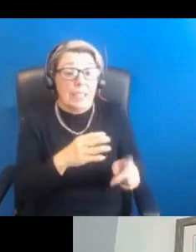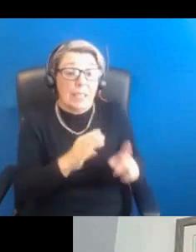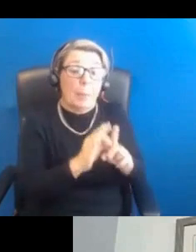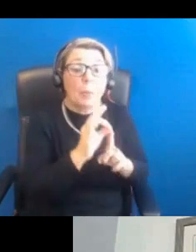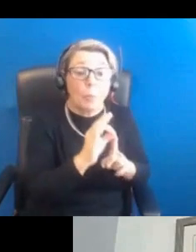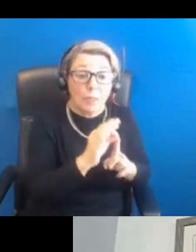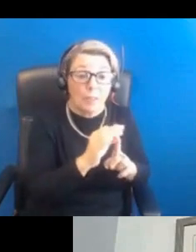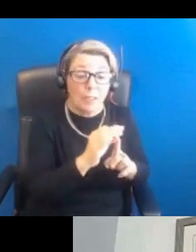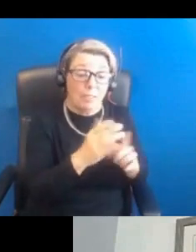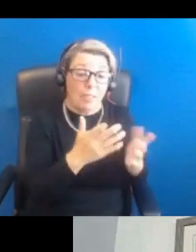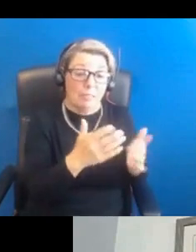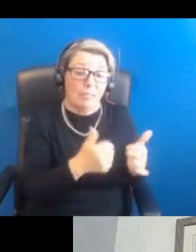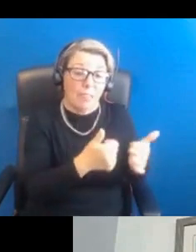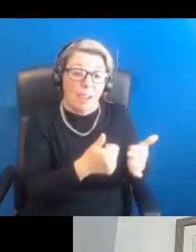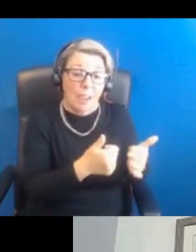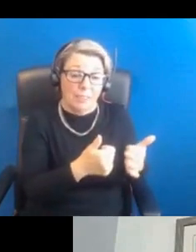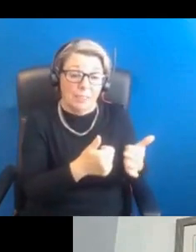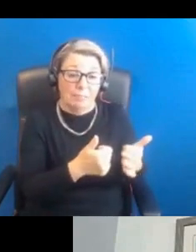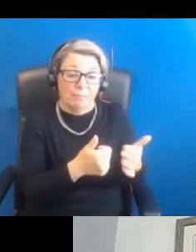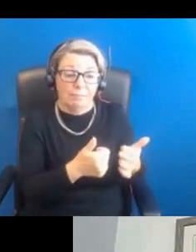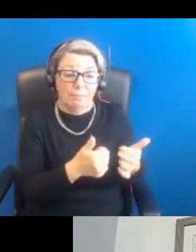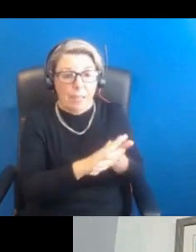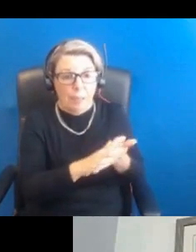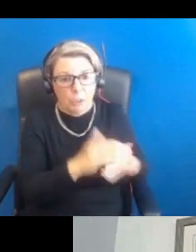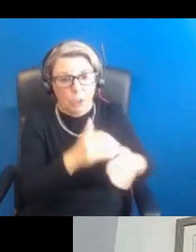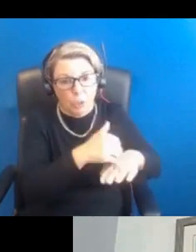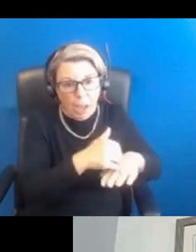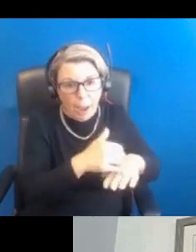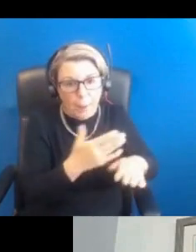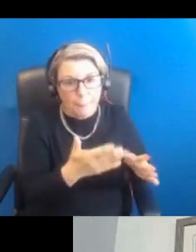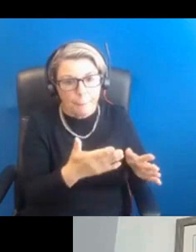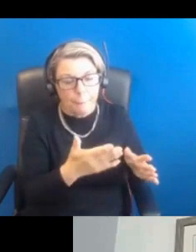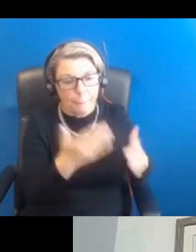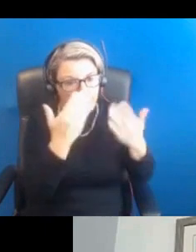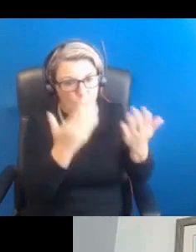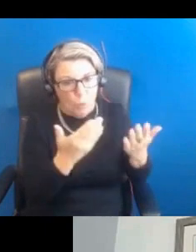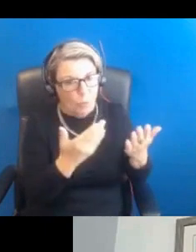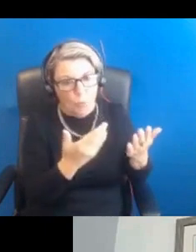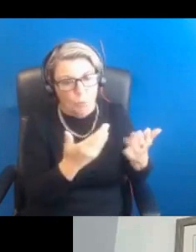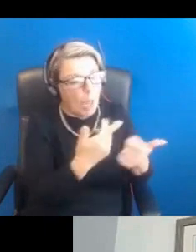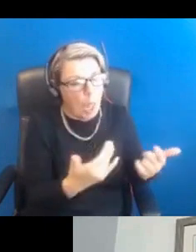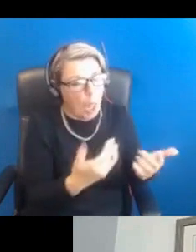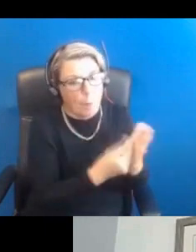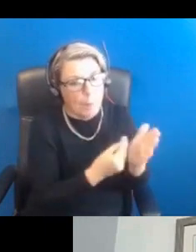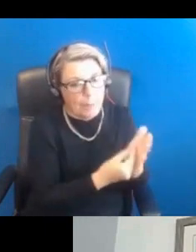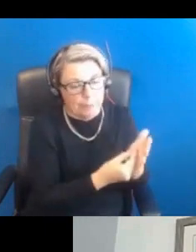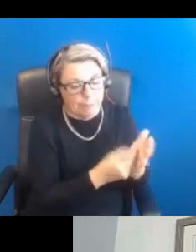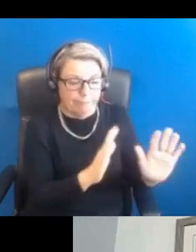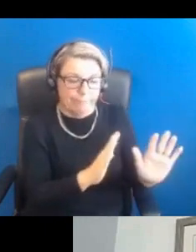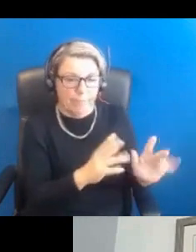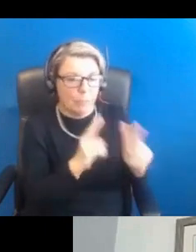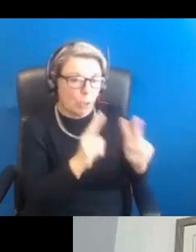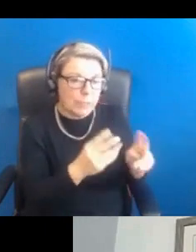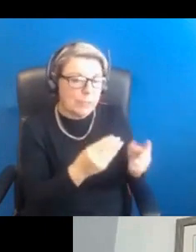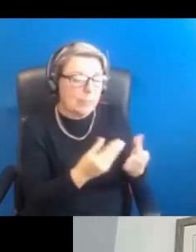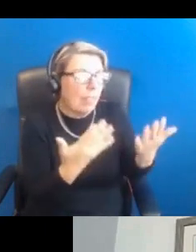I don't think there is any evidence you're doing yourself any harm and there might be something that's doing good. But I wouldn't spend a lot of money on these supplements if you're not seeing anything